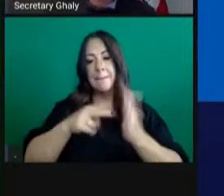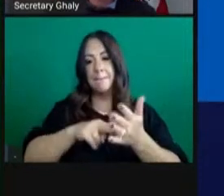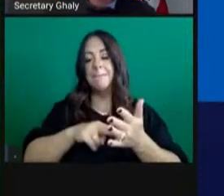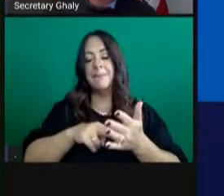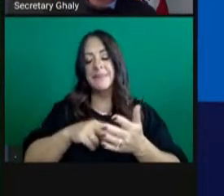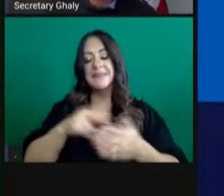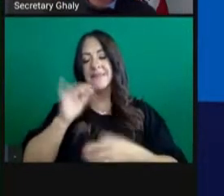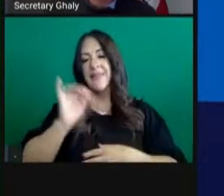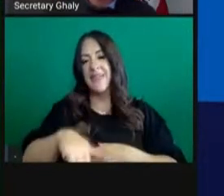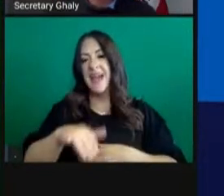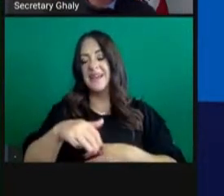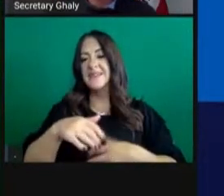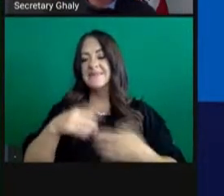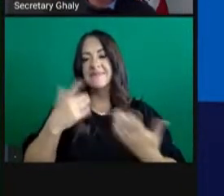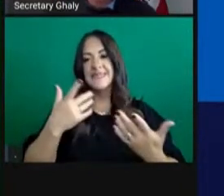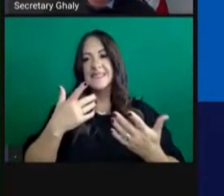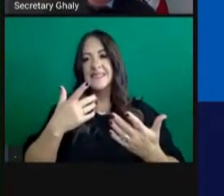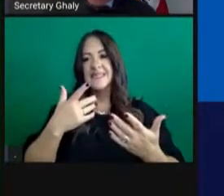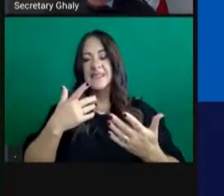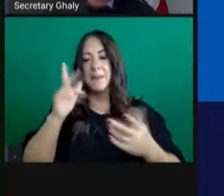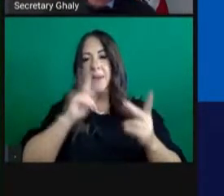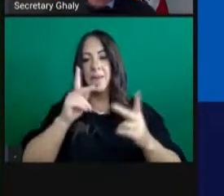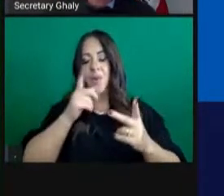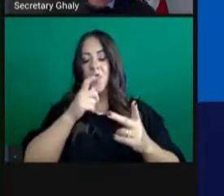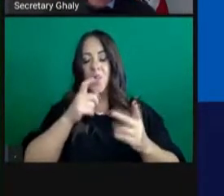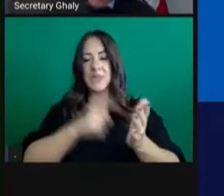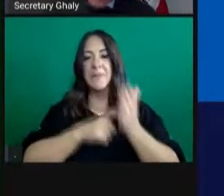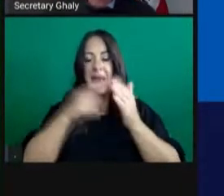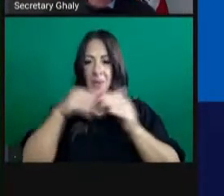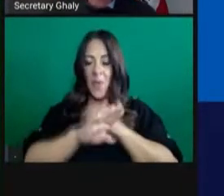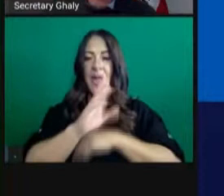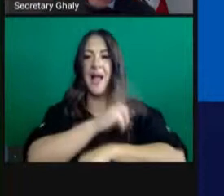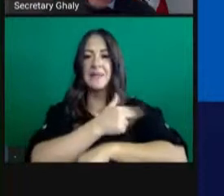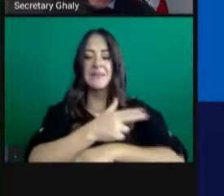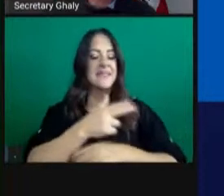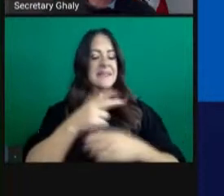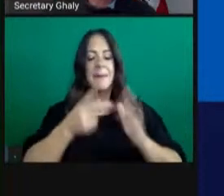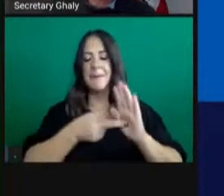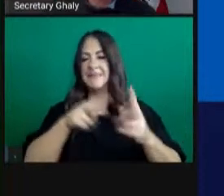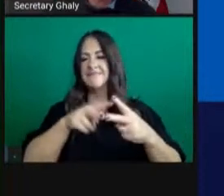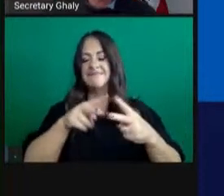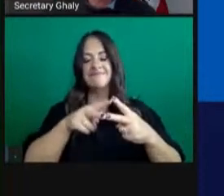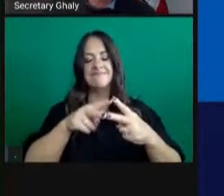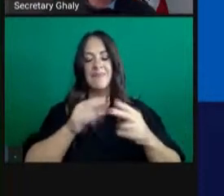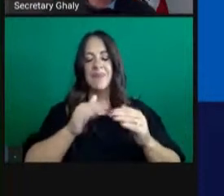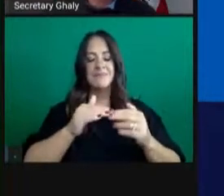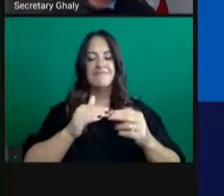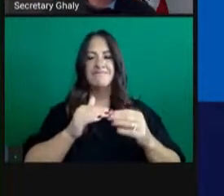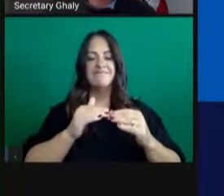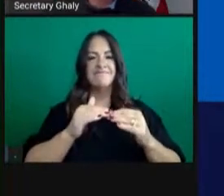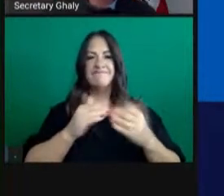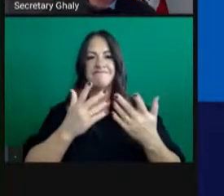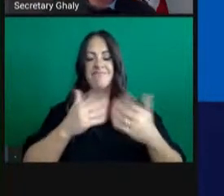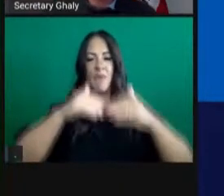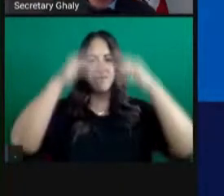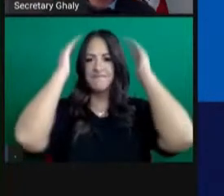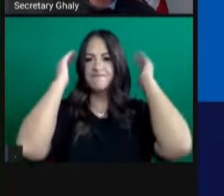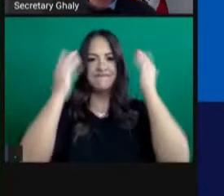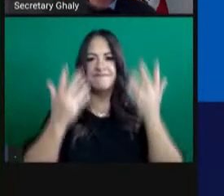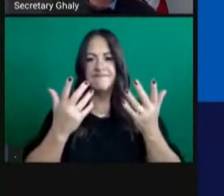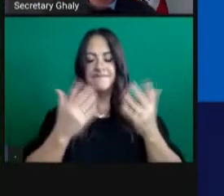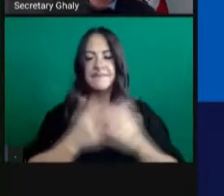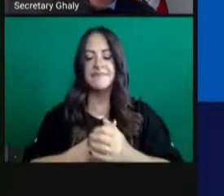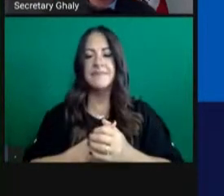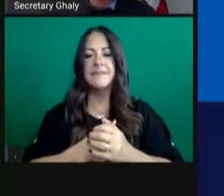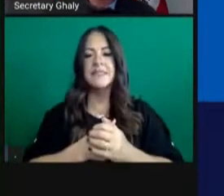will continue to exceed capacity. And we will continue to run these assessments as we've